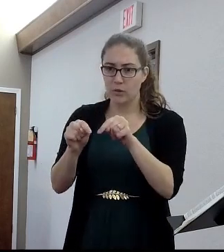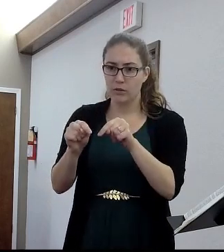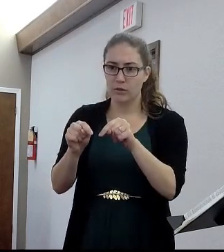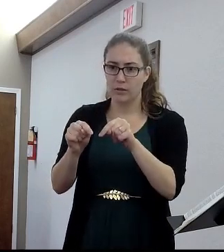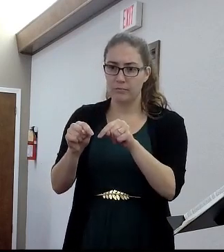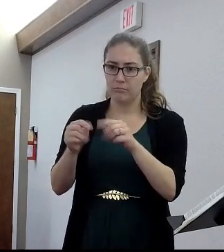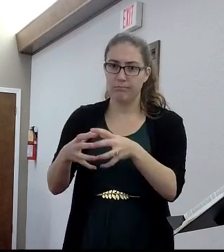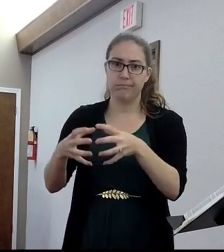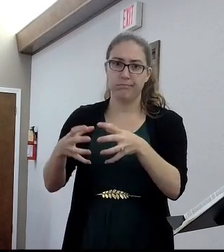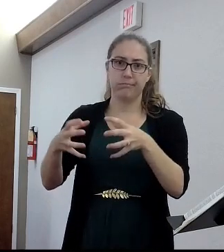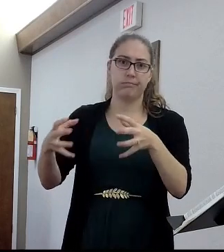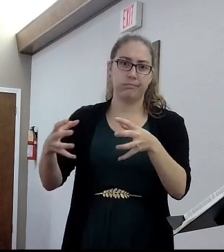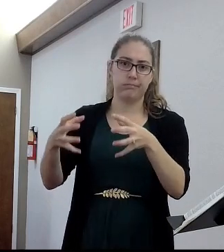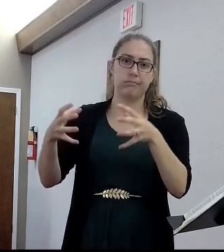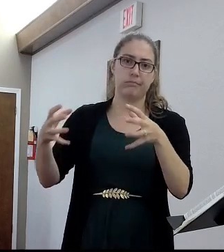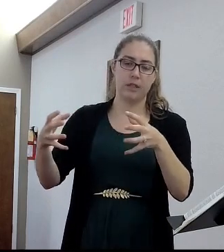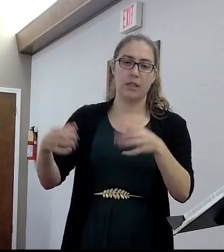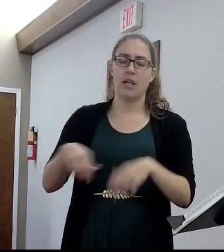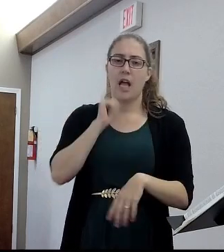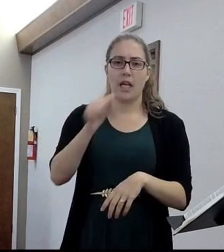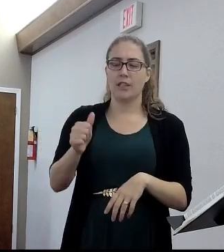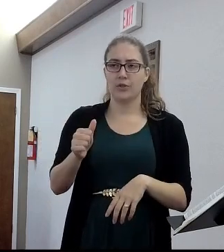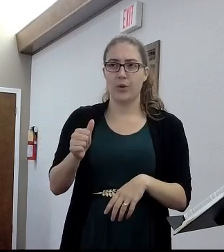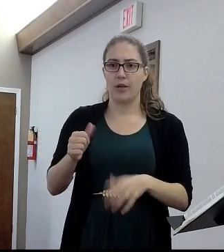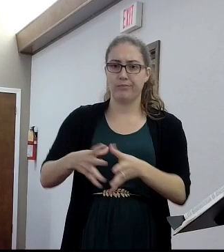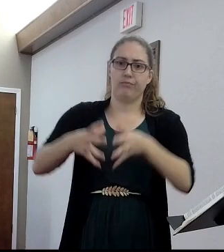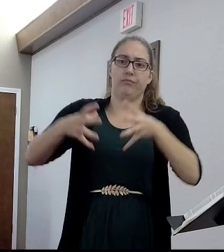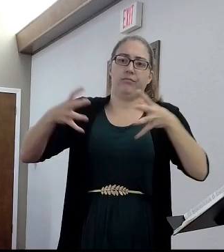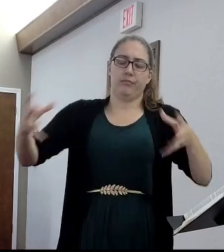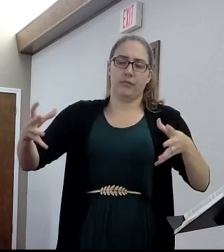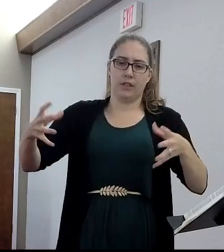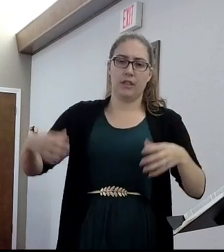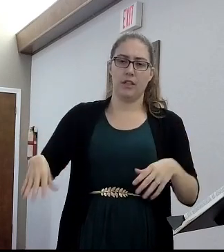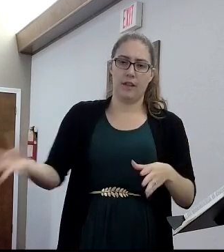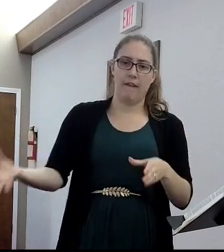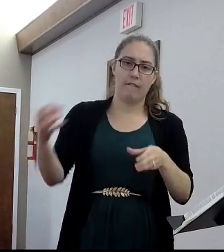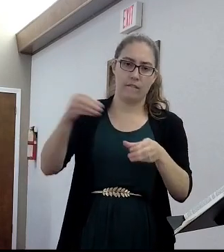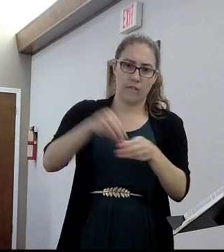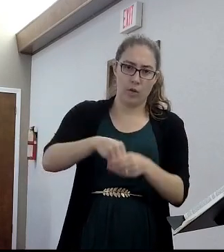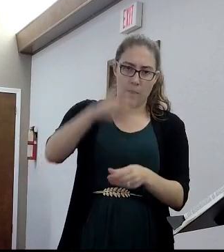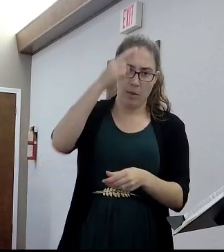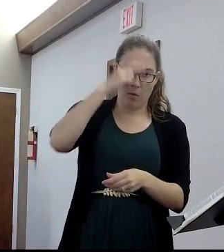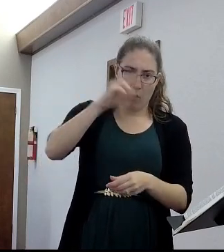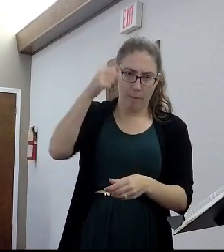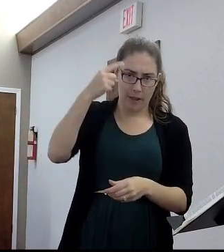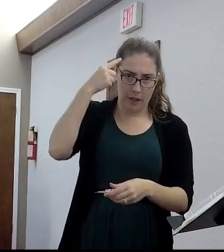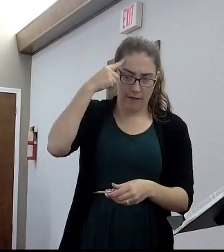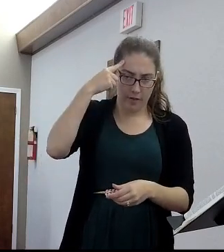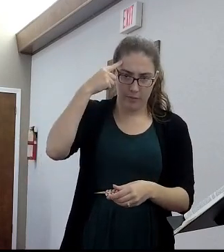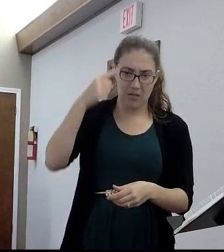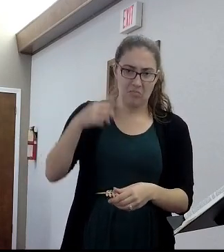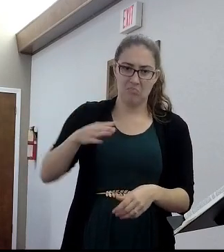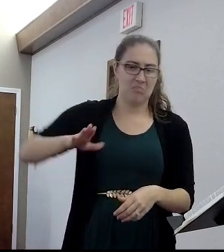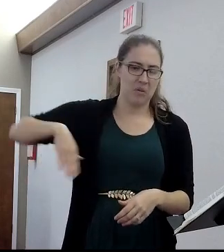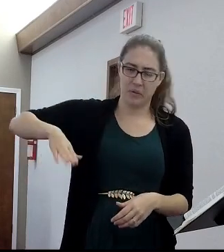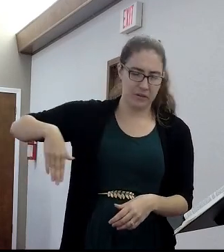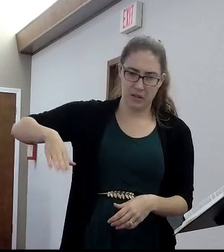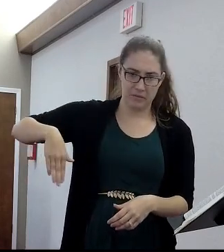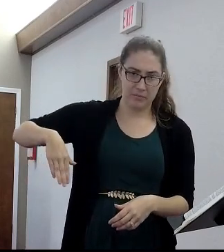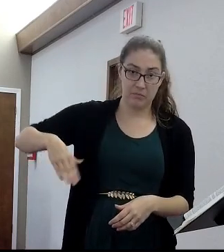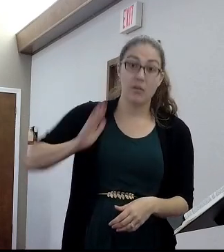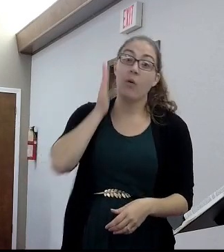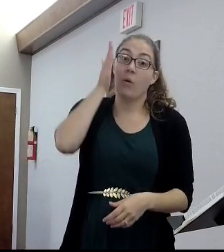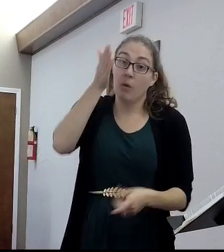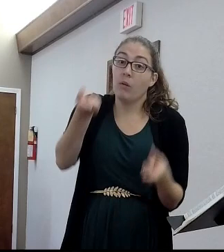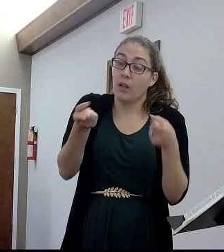high that the Roman government has put their thumb hard and fast down on Christians. They have not begun this yet. They